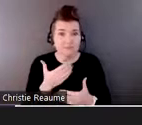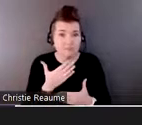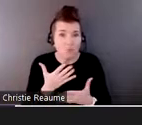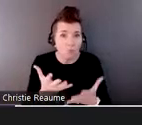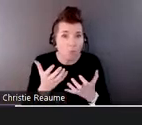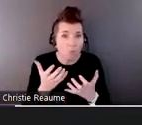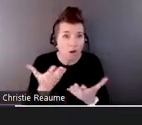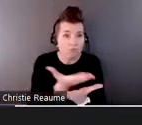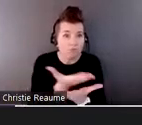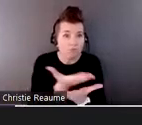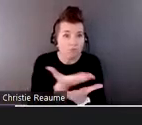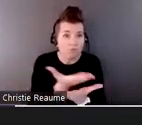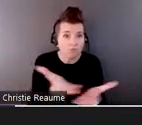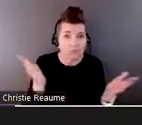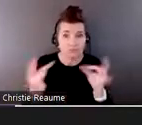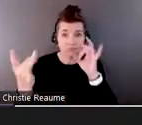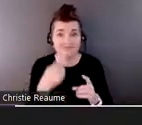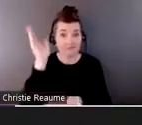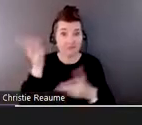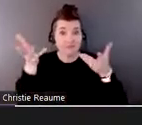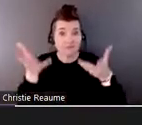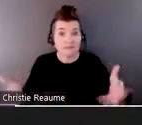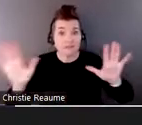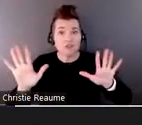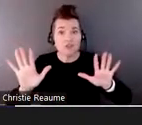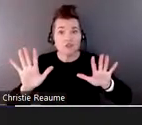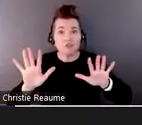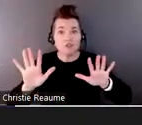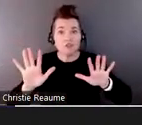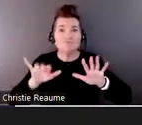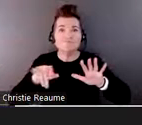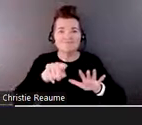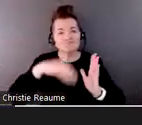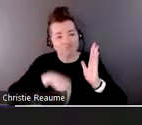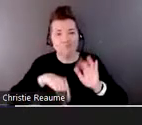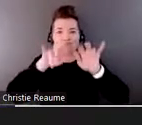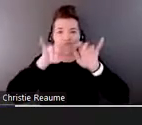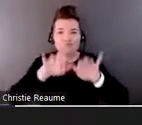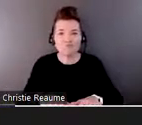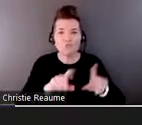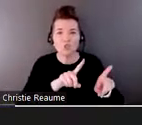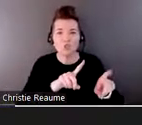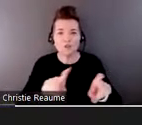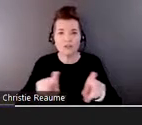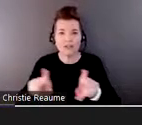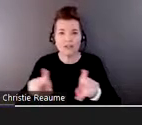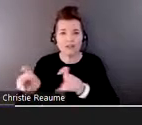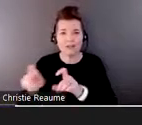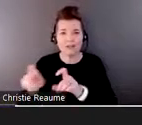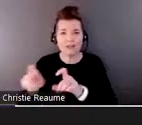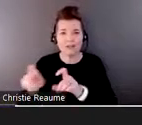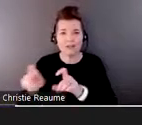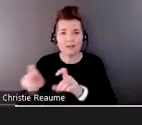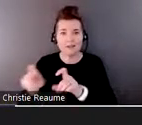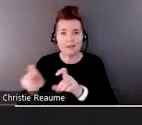webinar at the end of the session just to give us your ideas and information on other future topics, will be greatly appreciated.